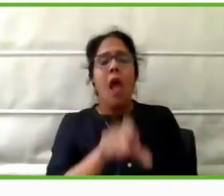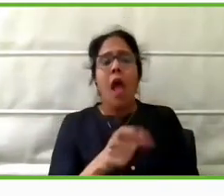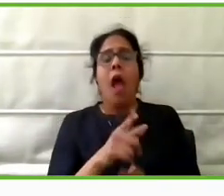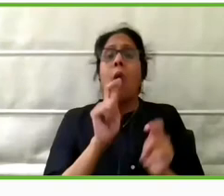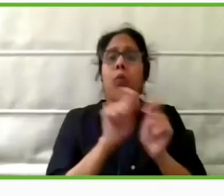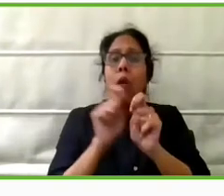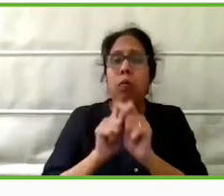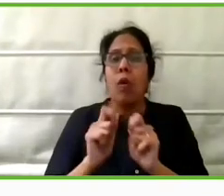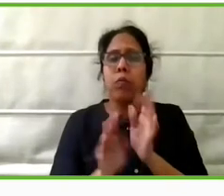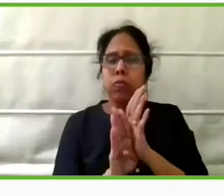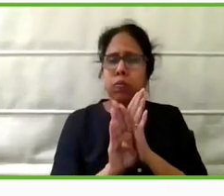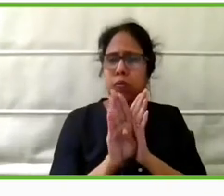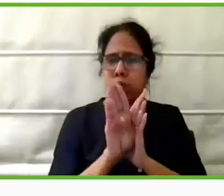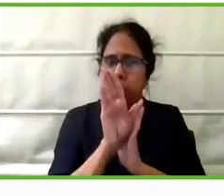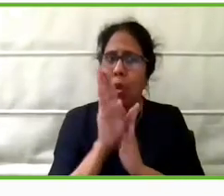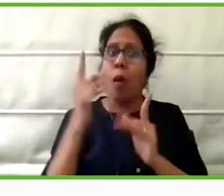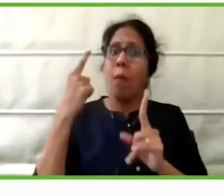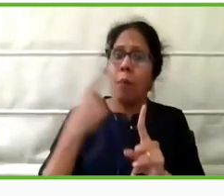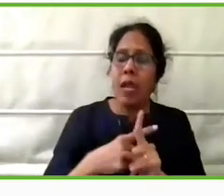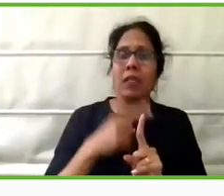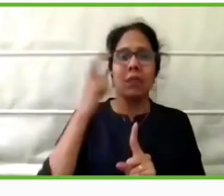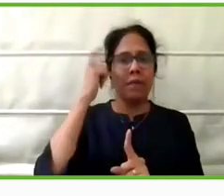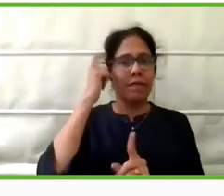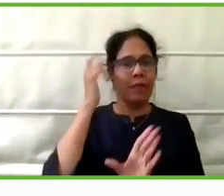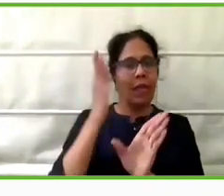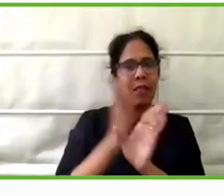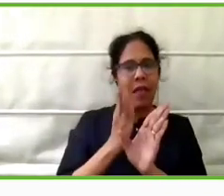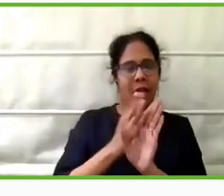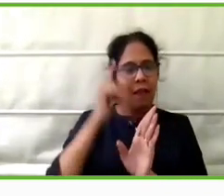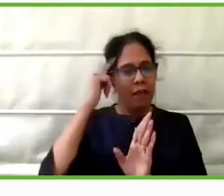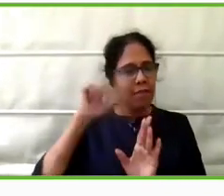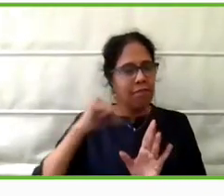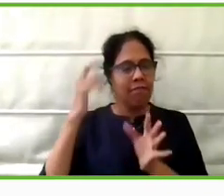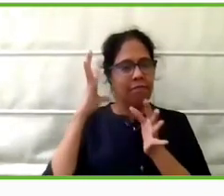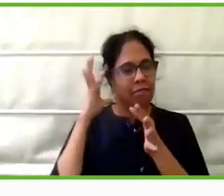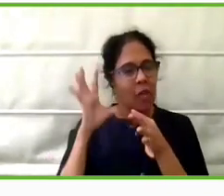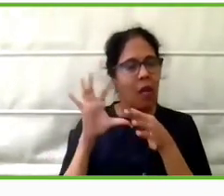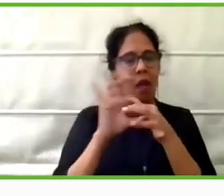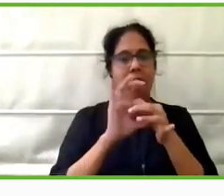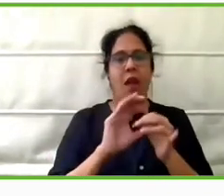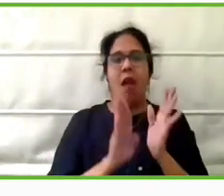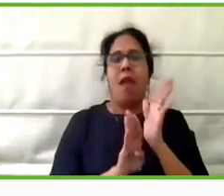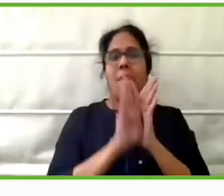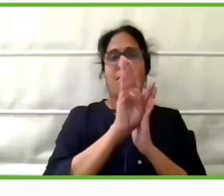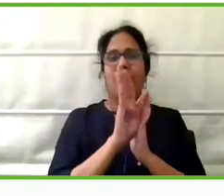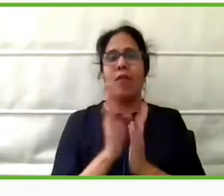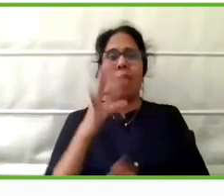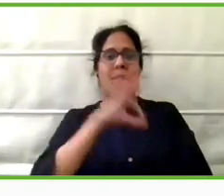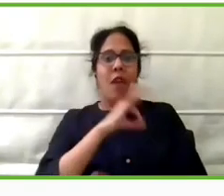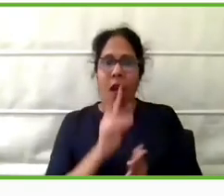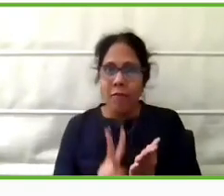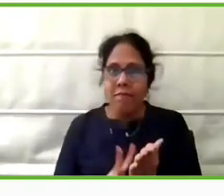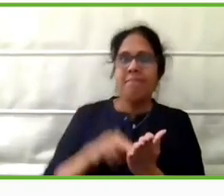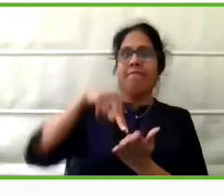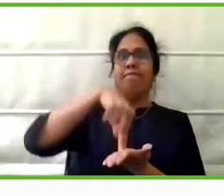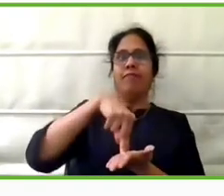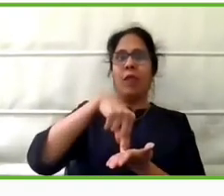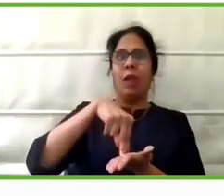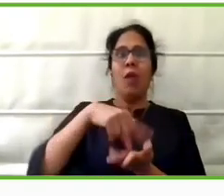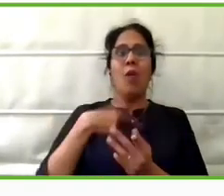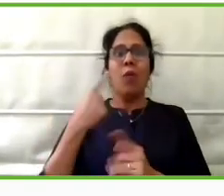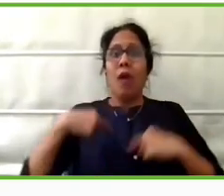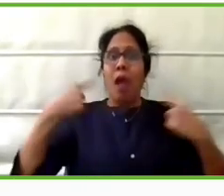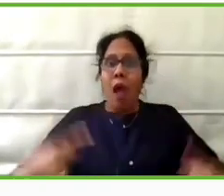but also the psychological aspect of the benefits of standing provide those to wheelchair